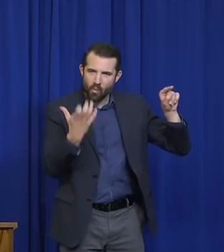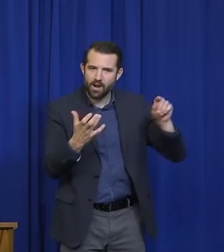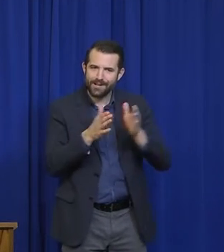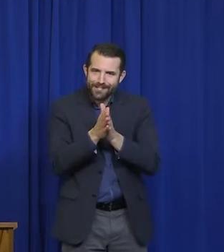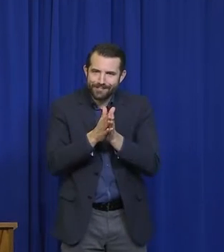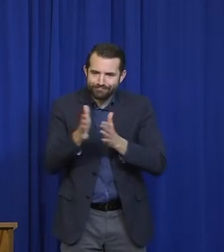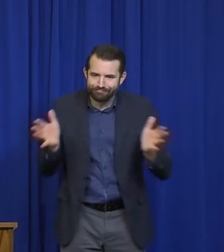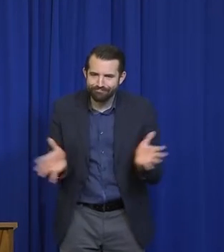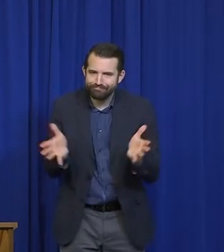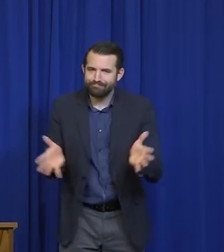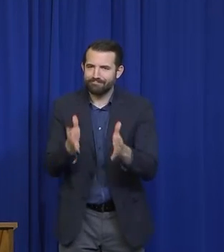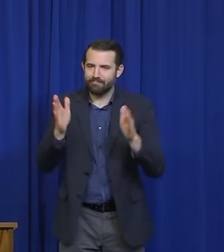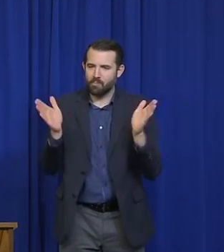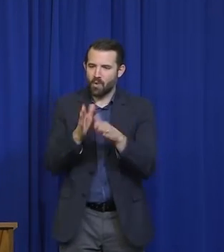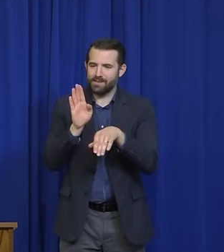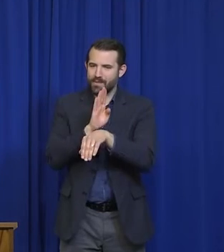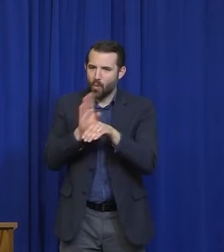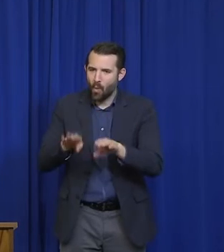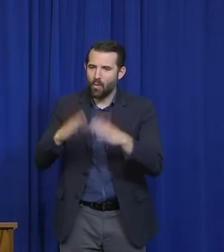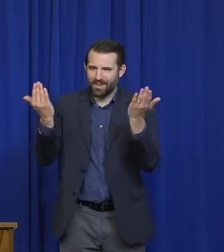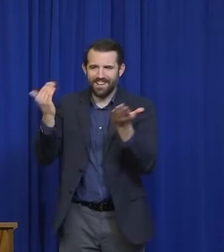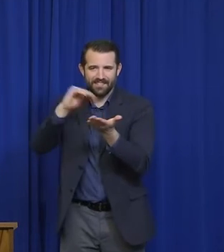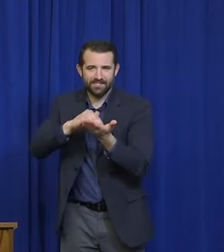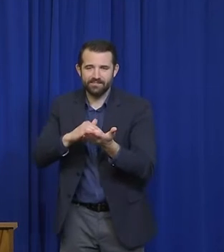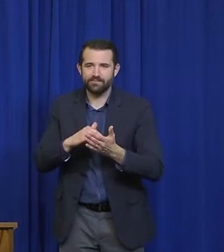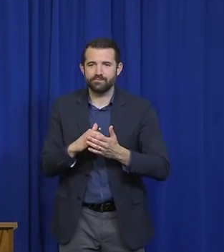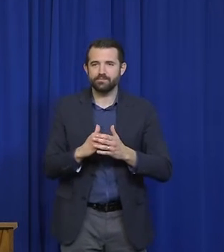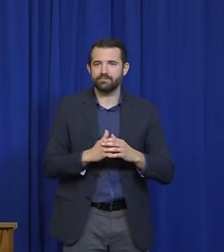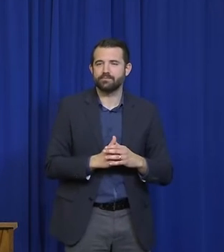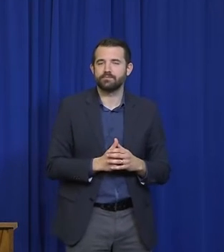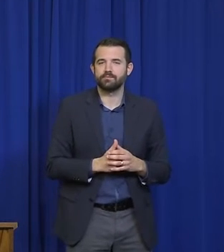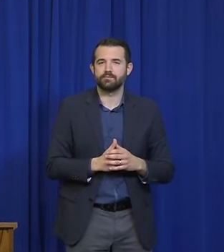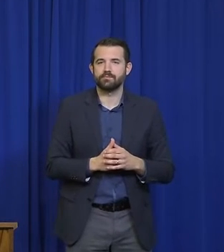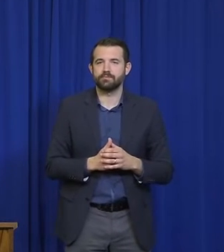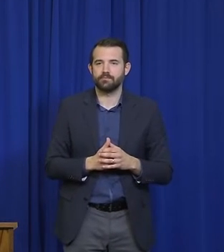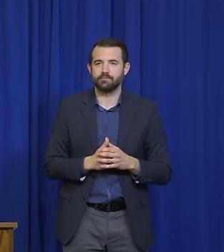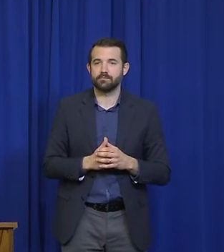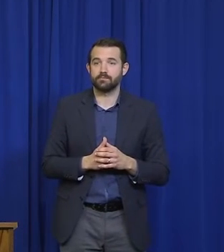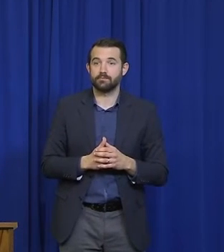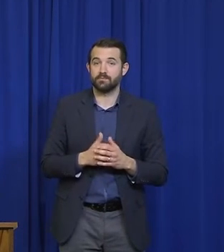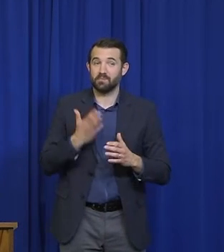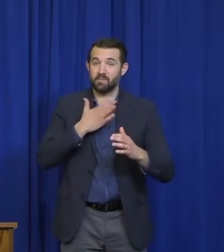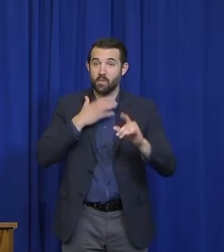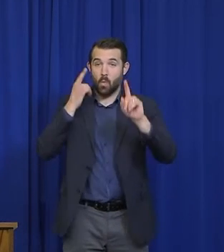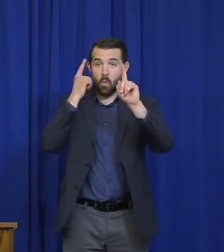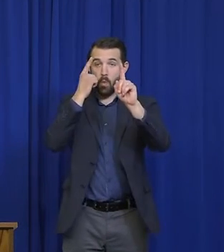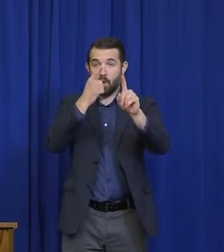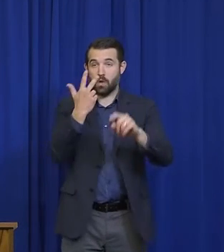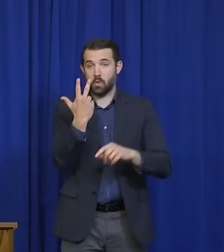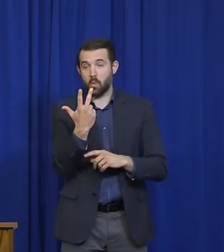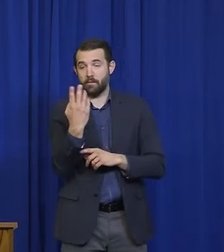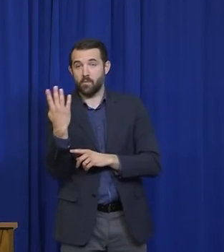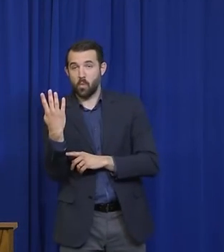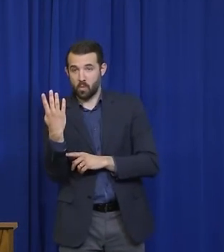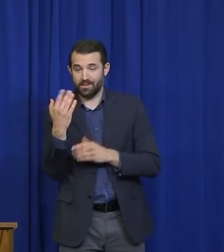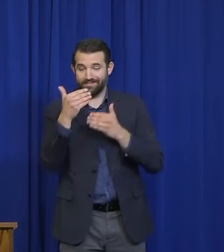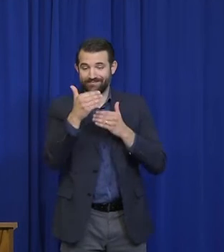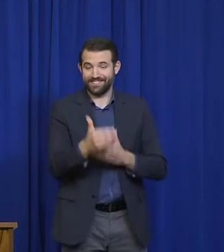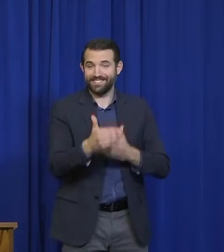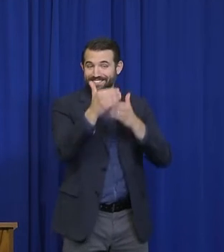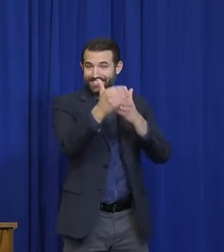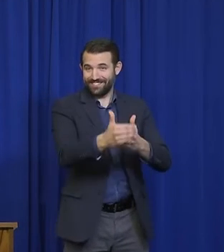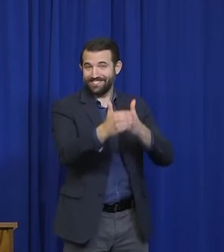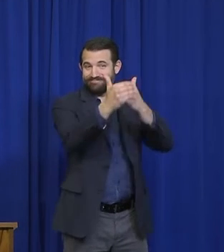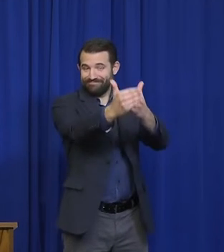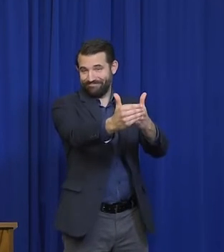staging these three phases, four phases of reopening. But it's certainly an